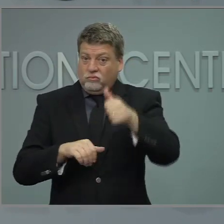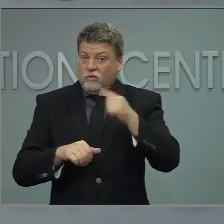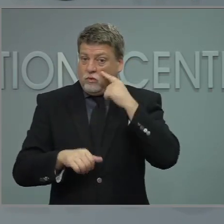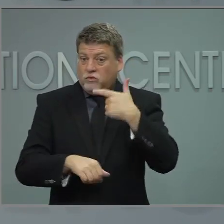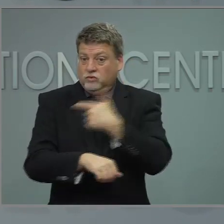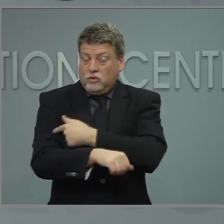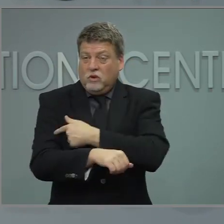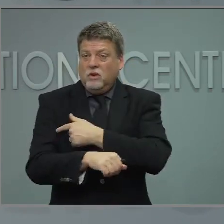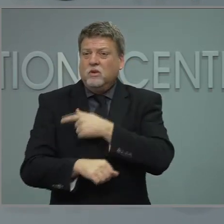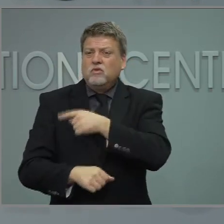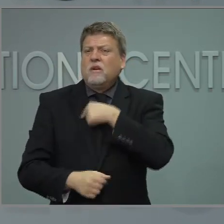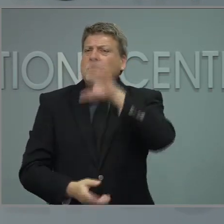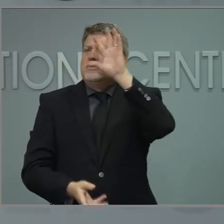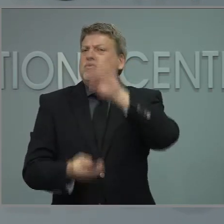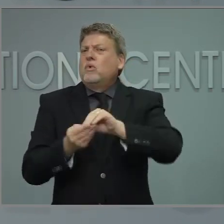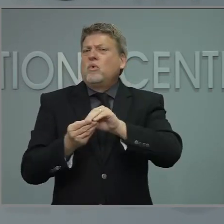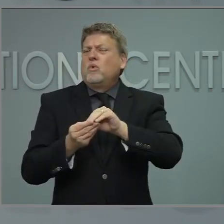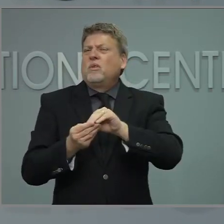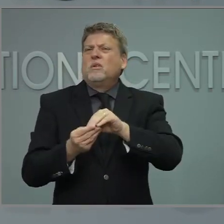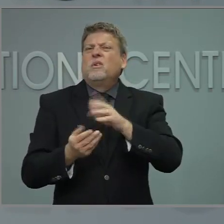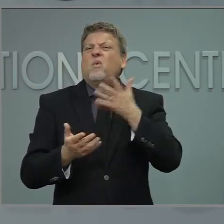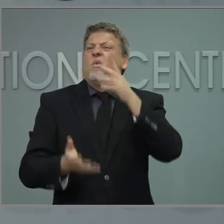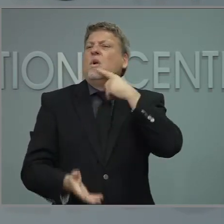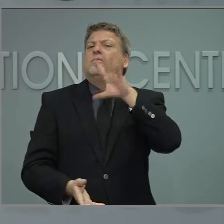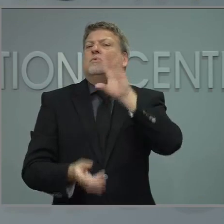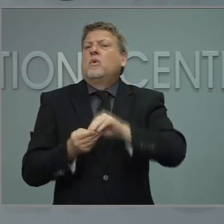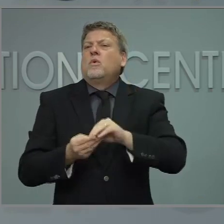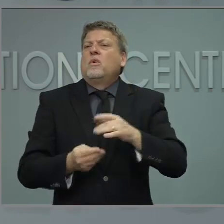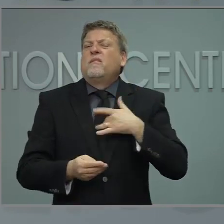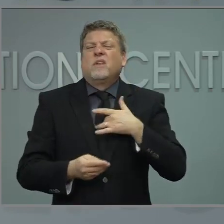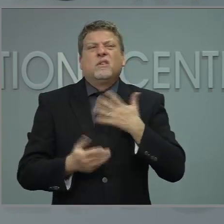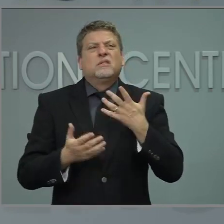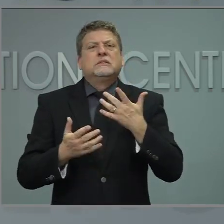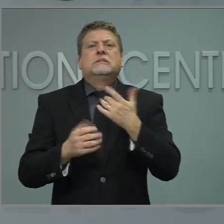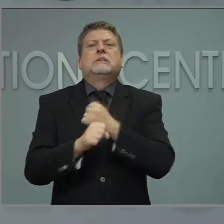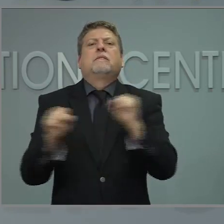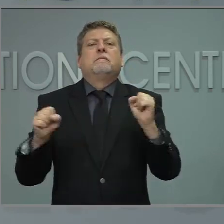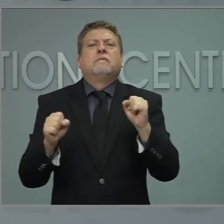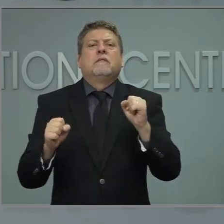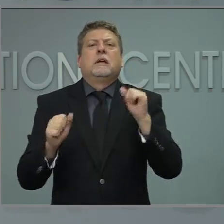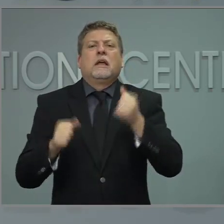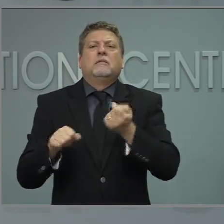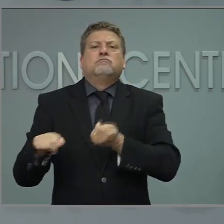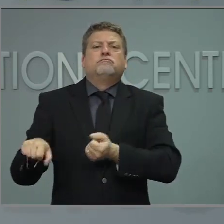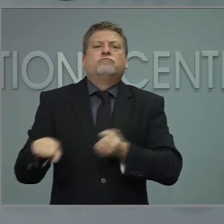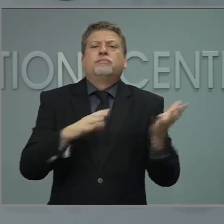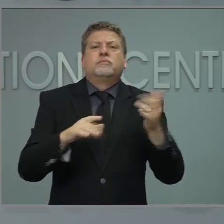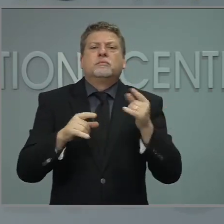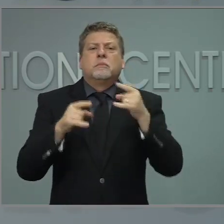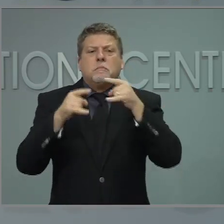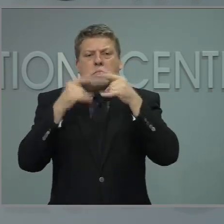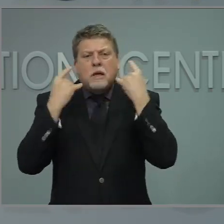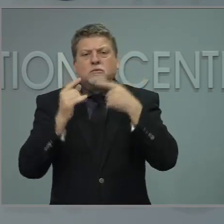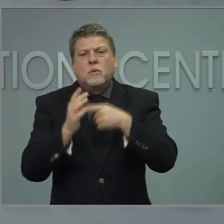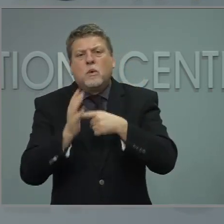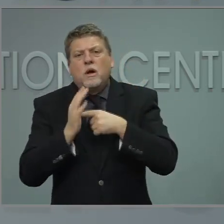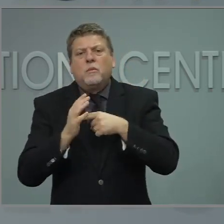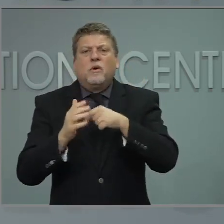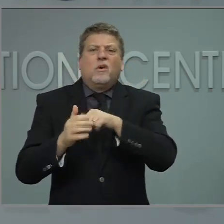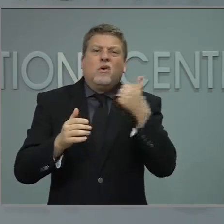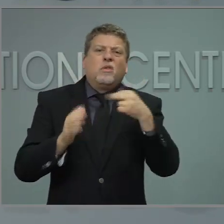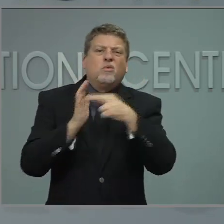think needs to get fully vaccinated for you to feel safe, lifting the mask mandate and any other restrictions? How far off do you think that is from happening?